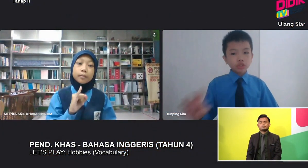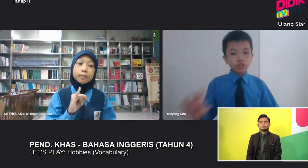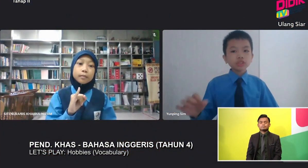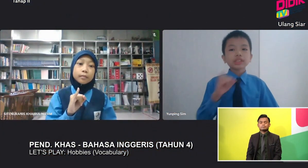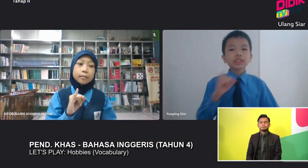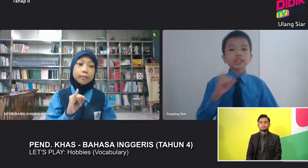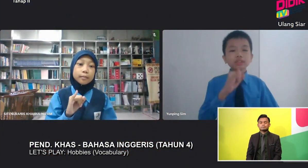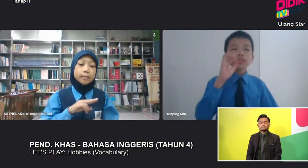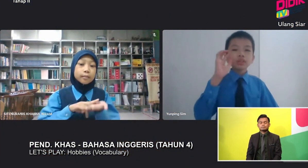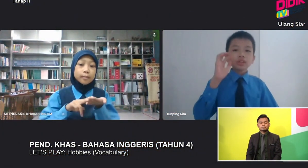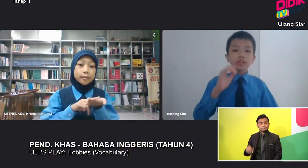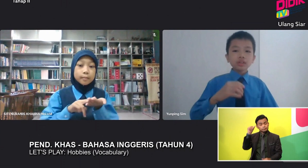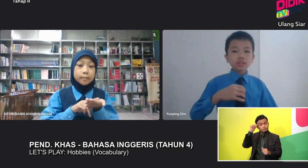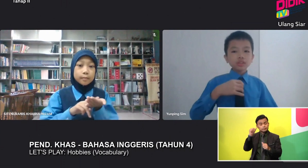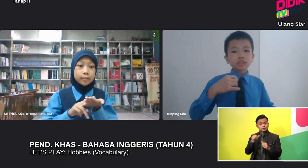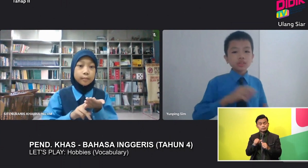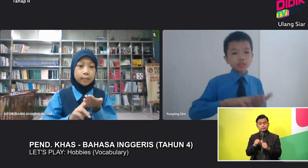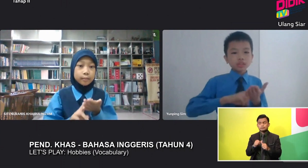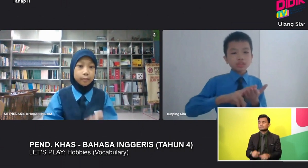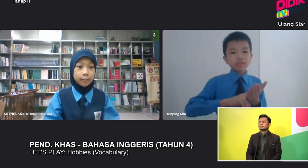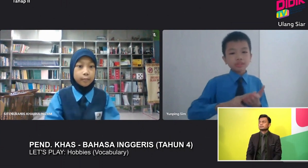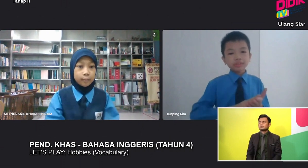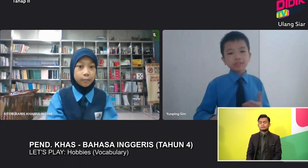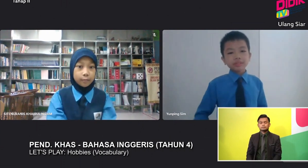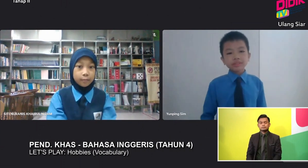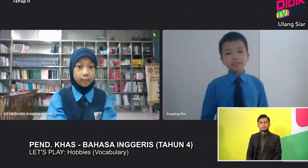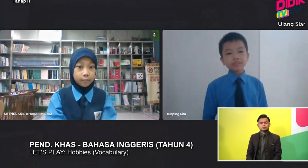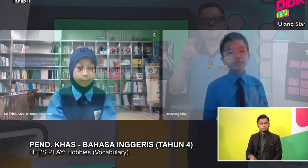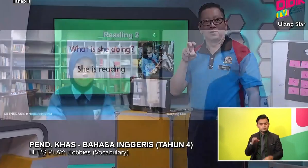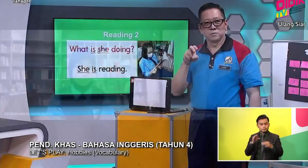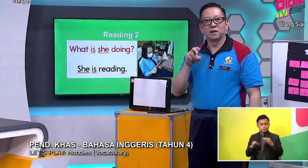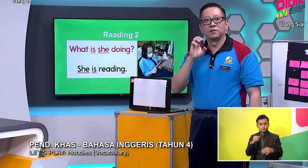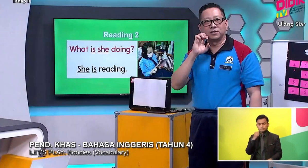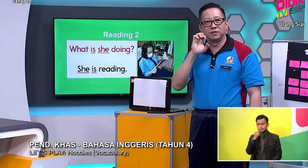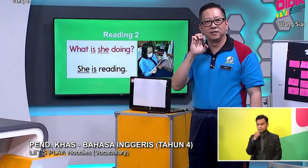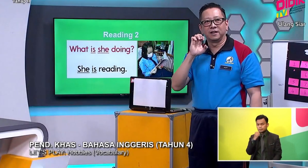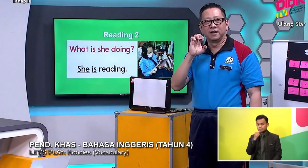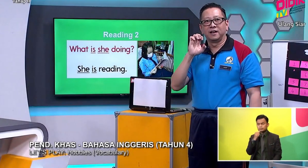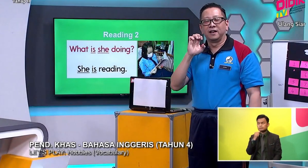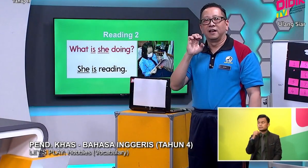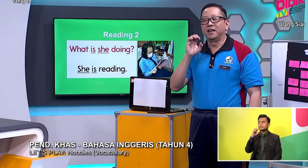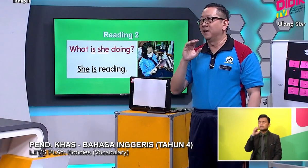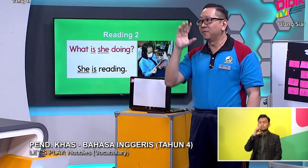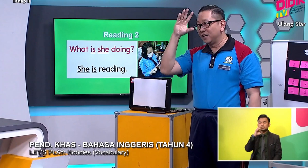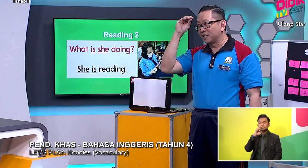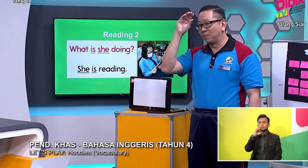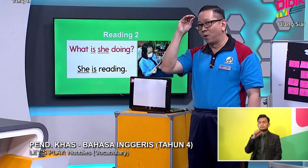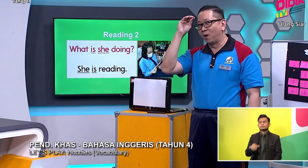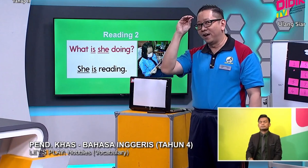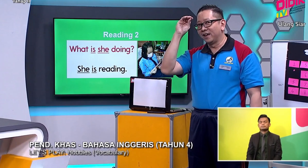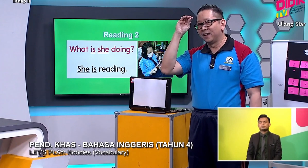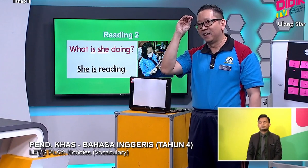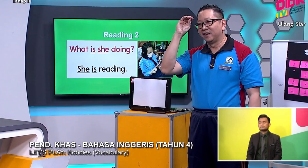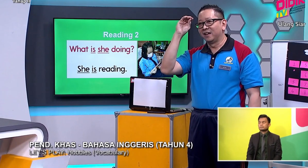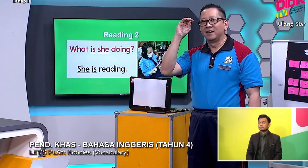Okay Remember Remember If the girl We shall use She If Is a